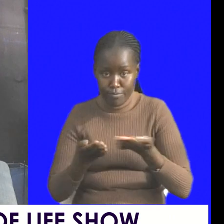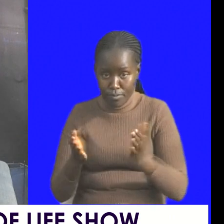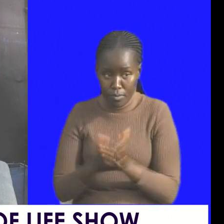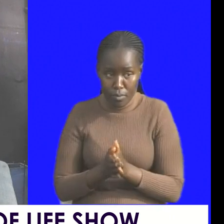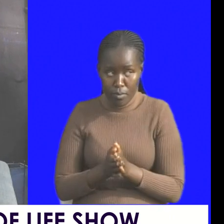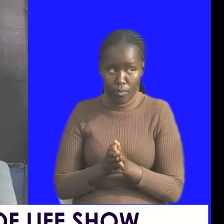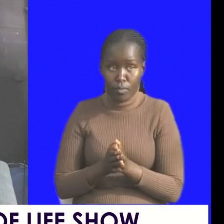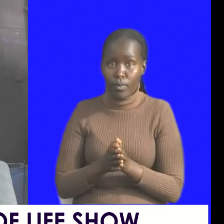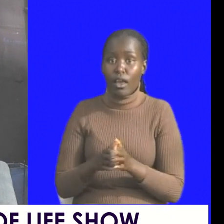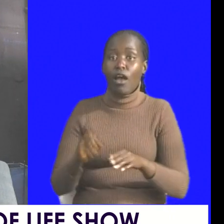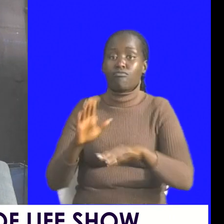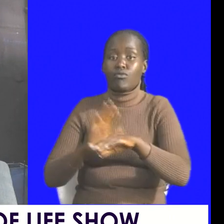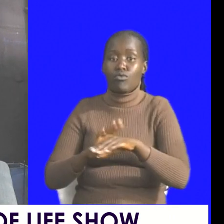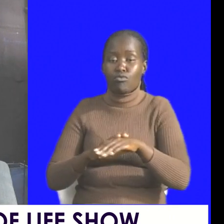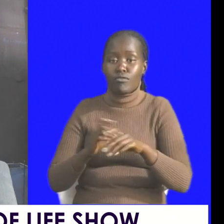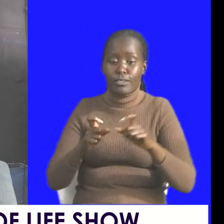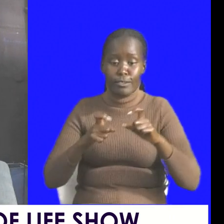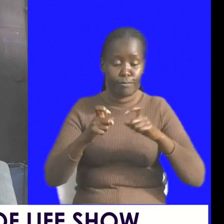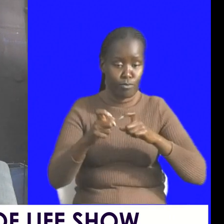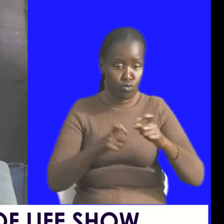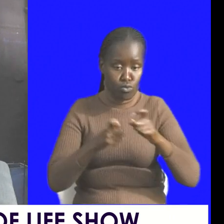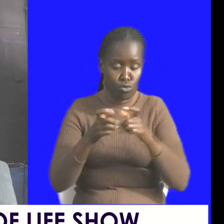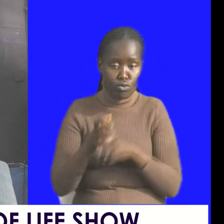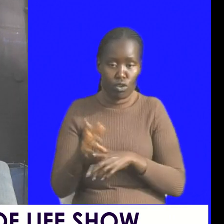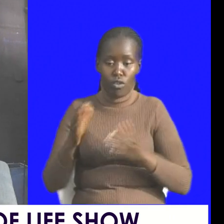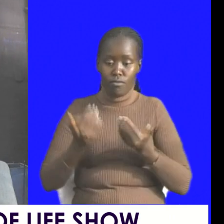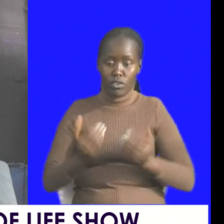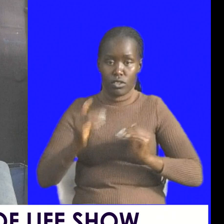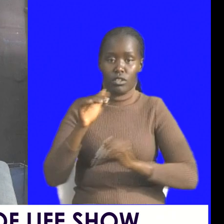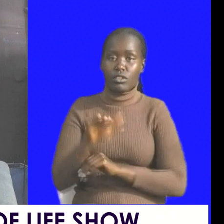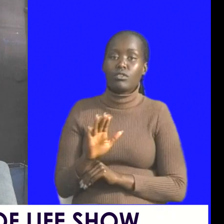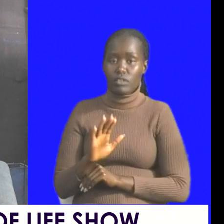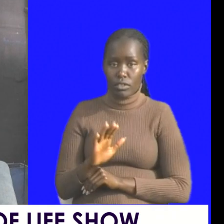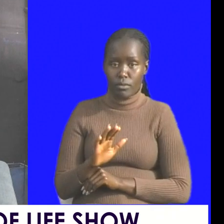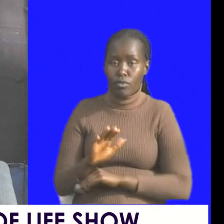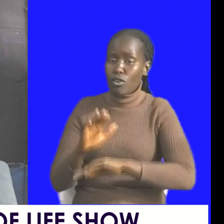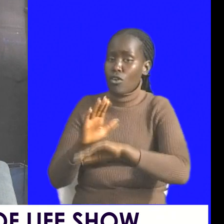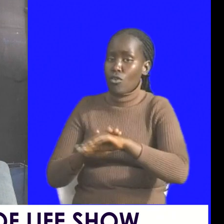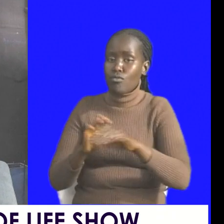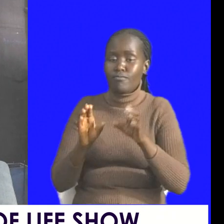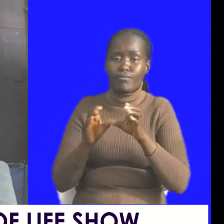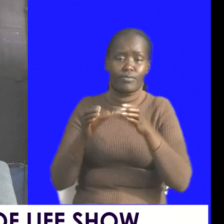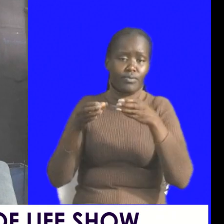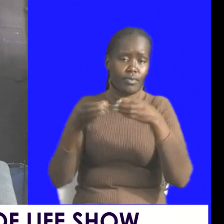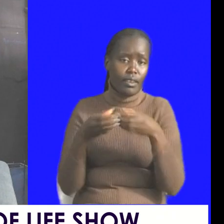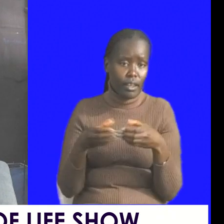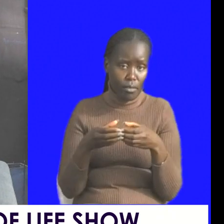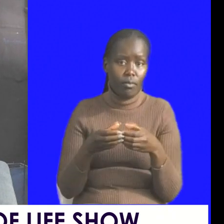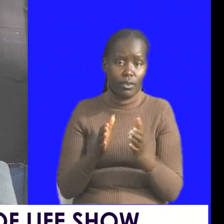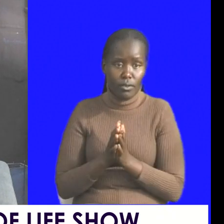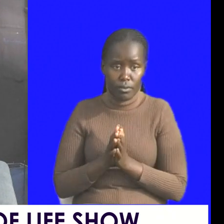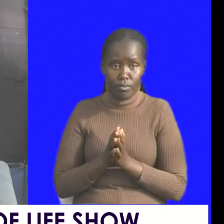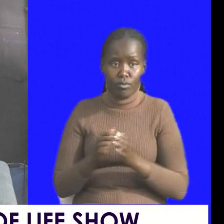be the proper steward of your children be this proper steward of your company steward it properly